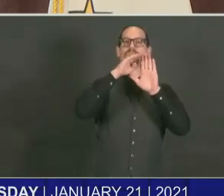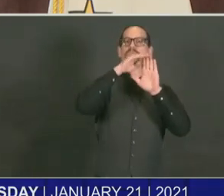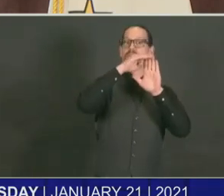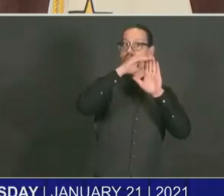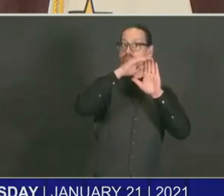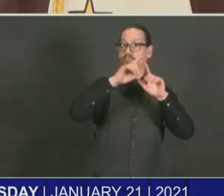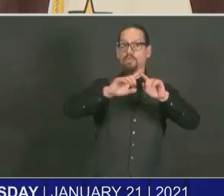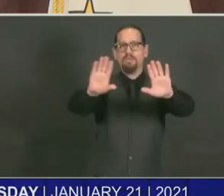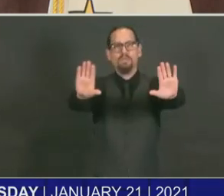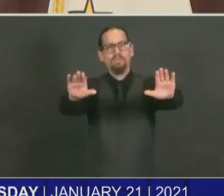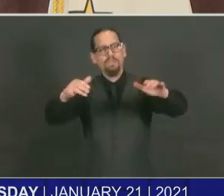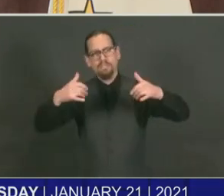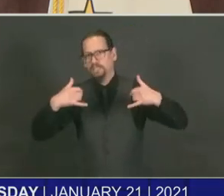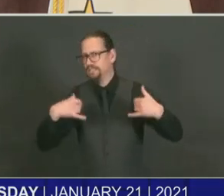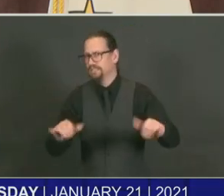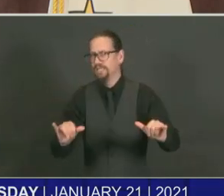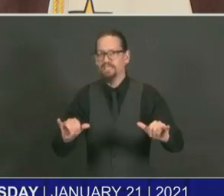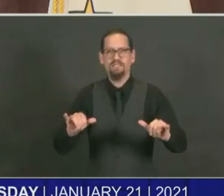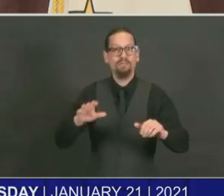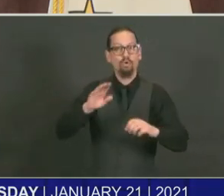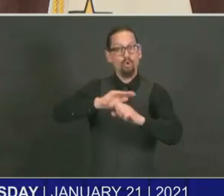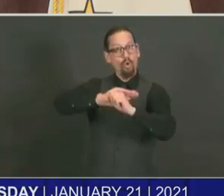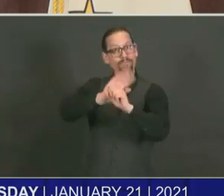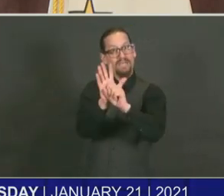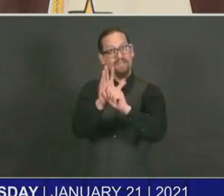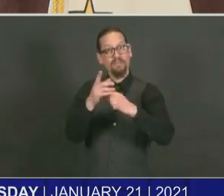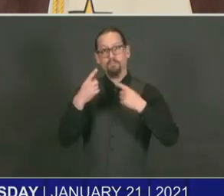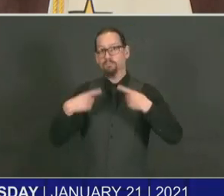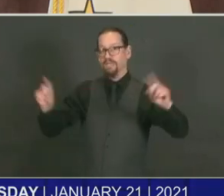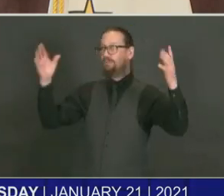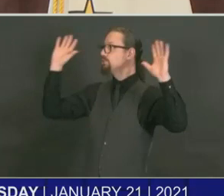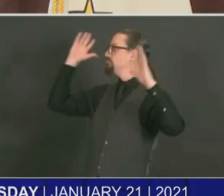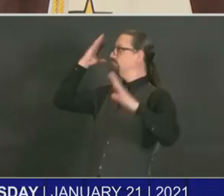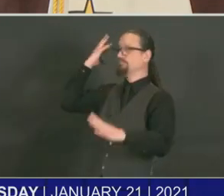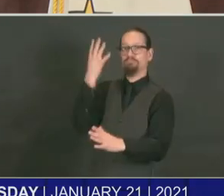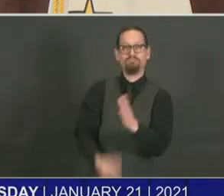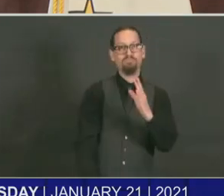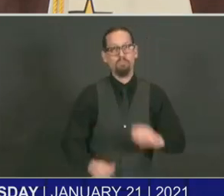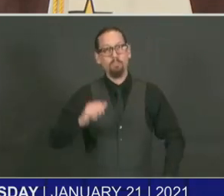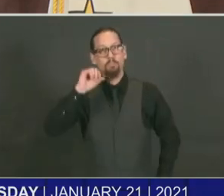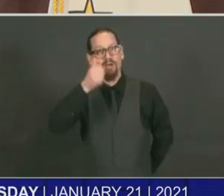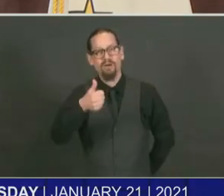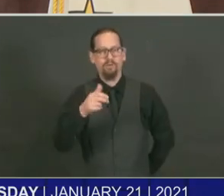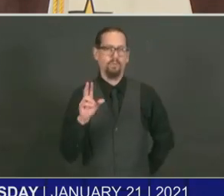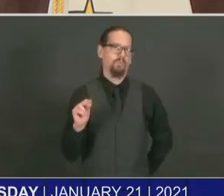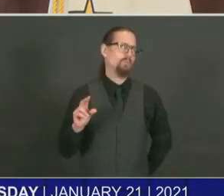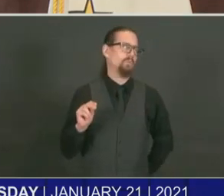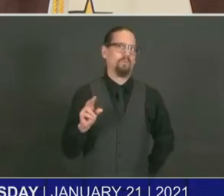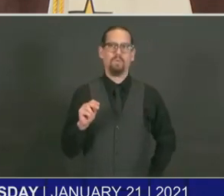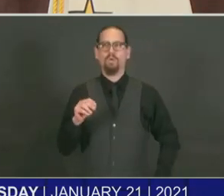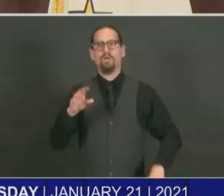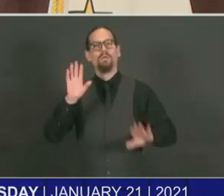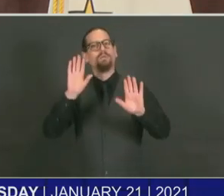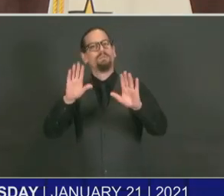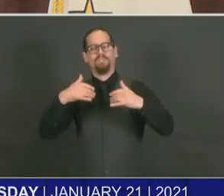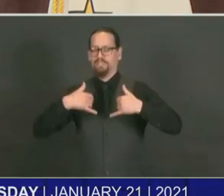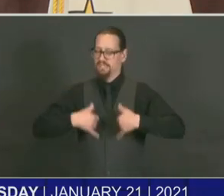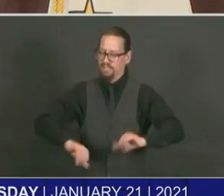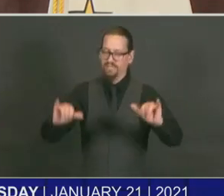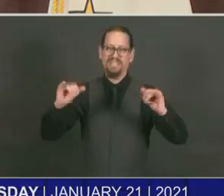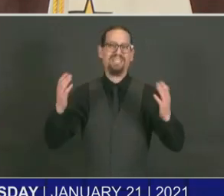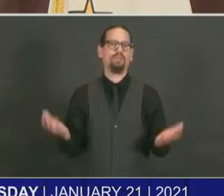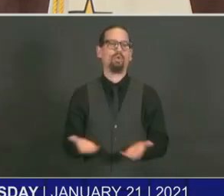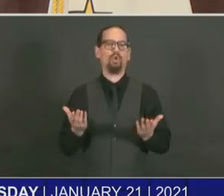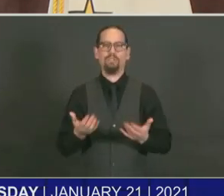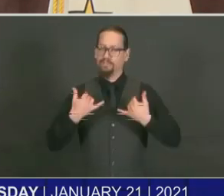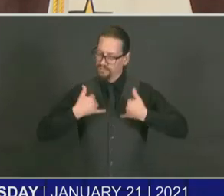not going away tomorrow. As much as we would like it to, it is not. We do have the tools to